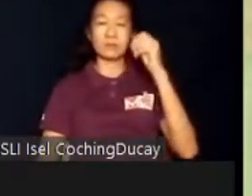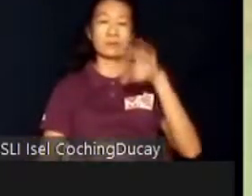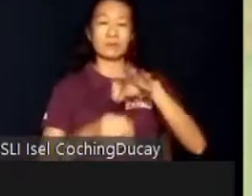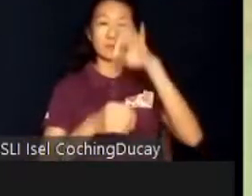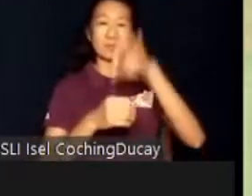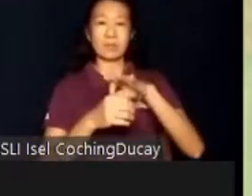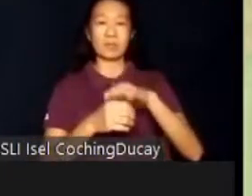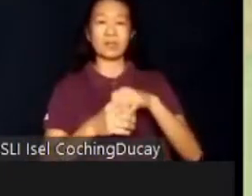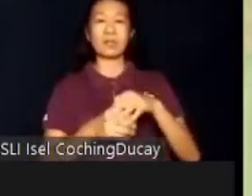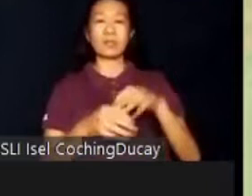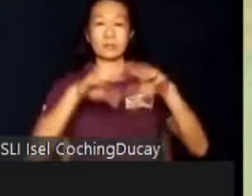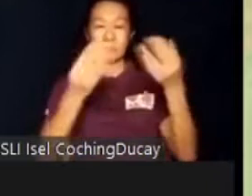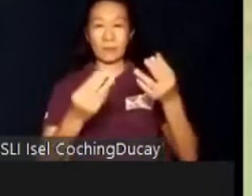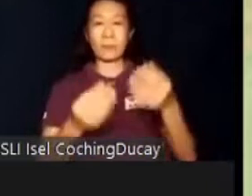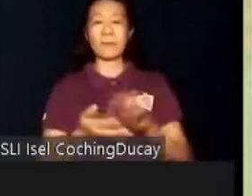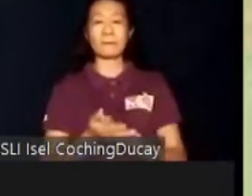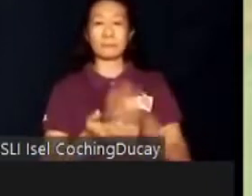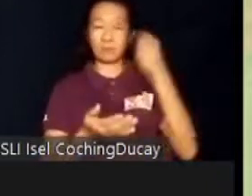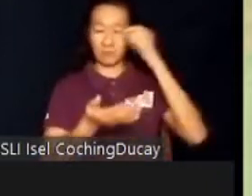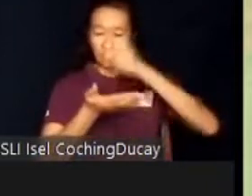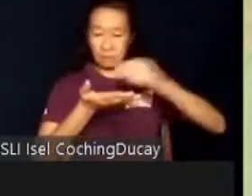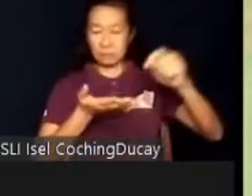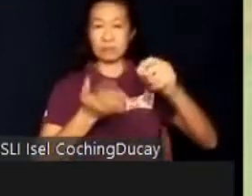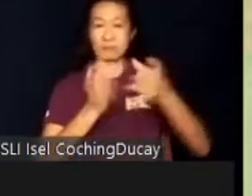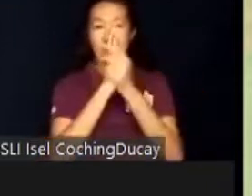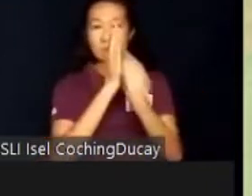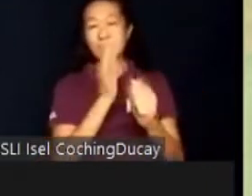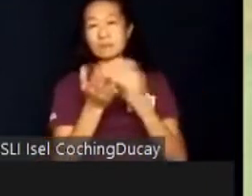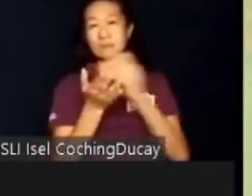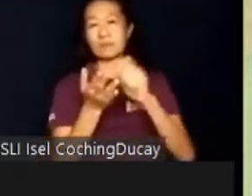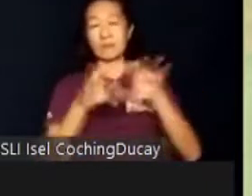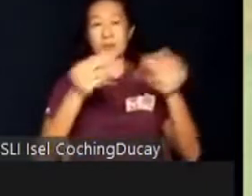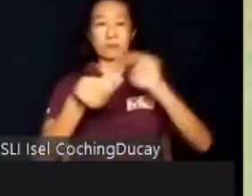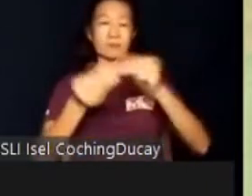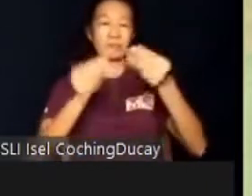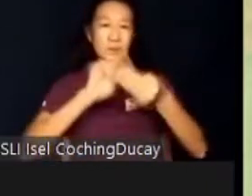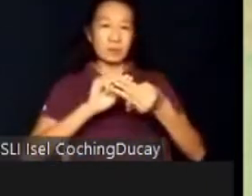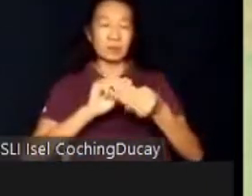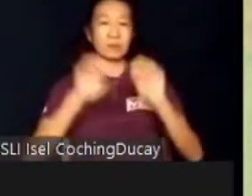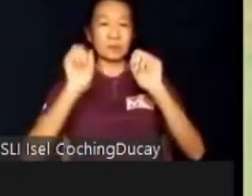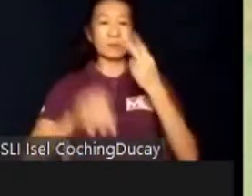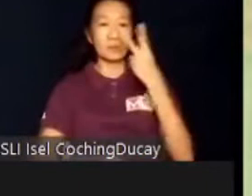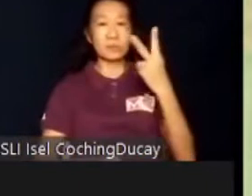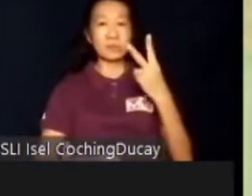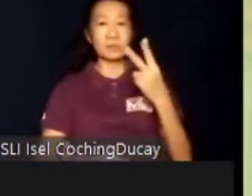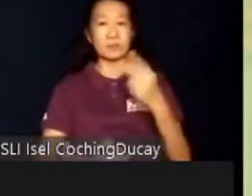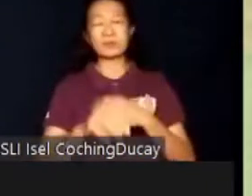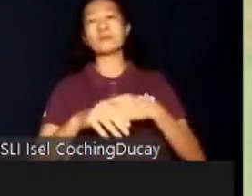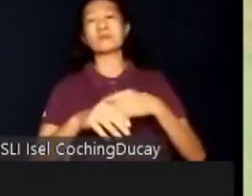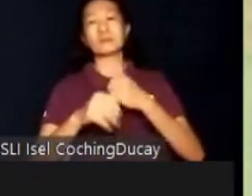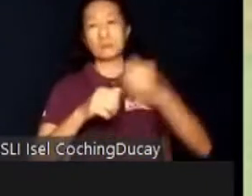secretary for his good note-taking skills. His classmates were able to see past his limitations